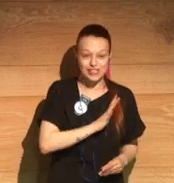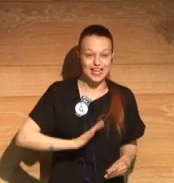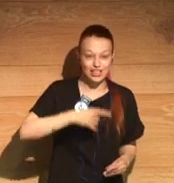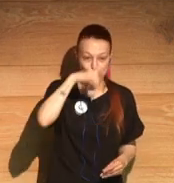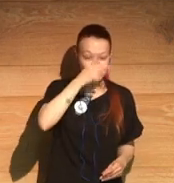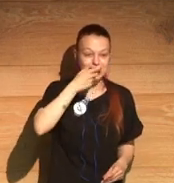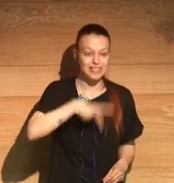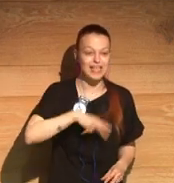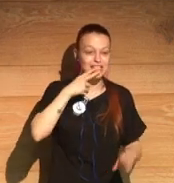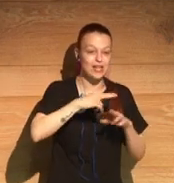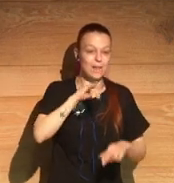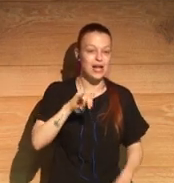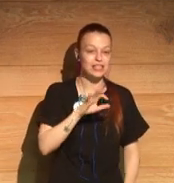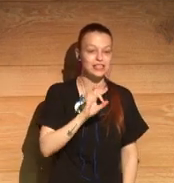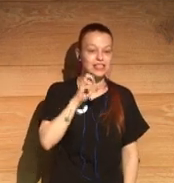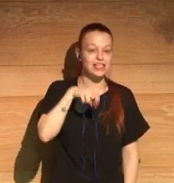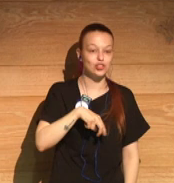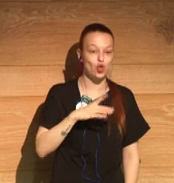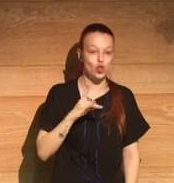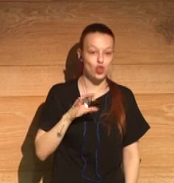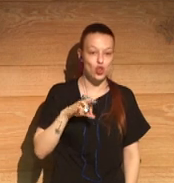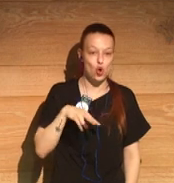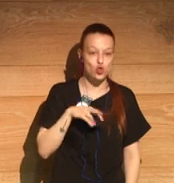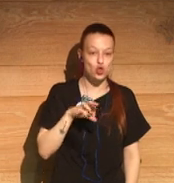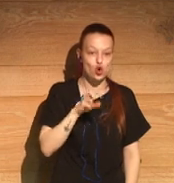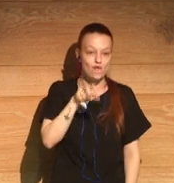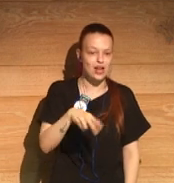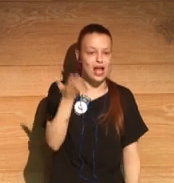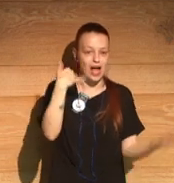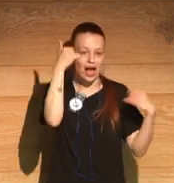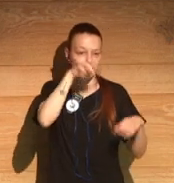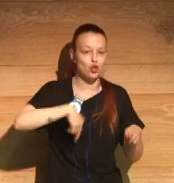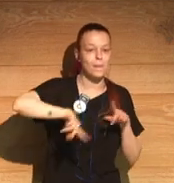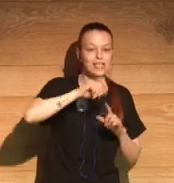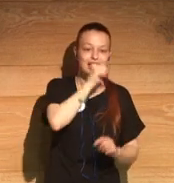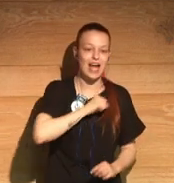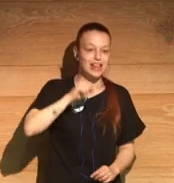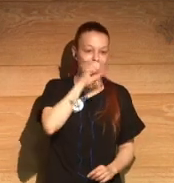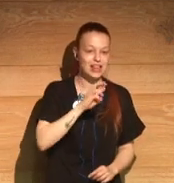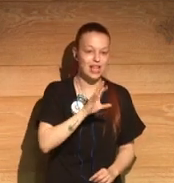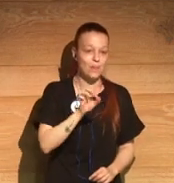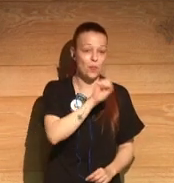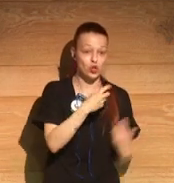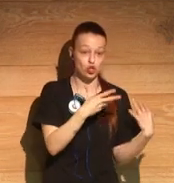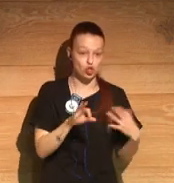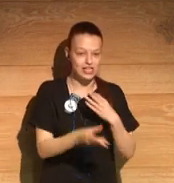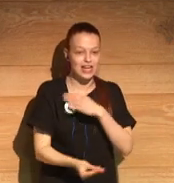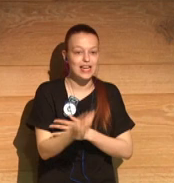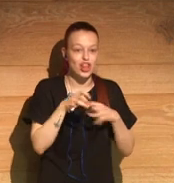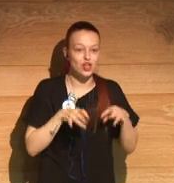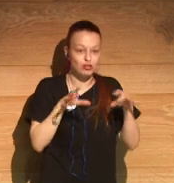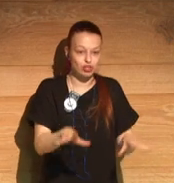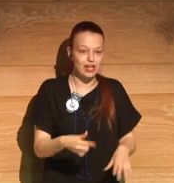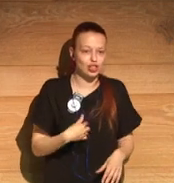was a pop star, an actor in the 80s, an Australian pop star and actor. Who, who, I might have had a few posters on my wall